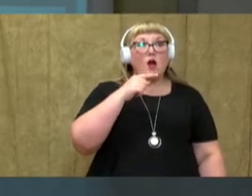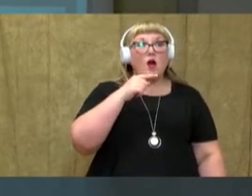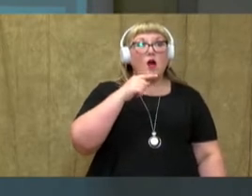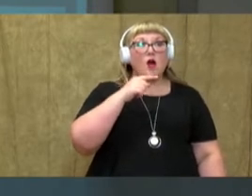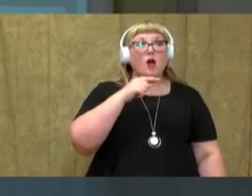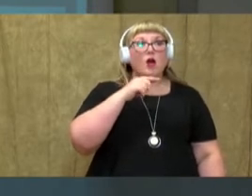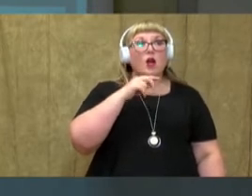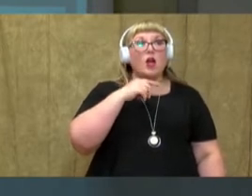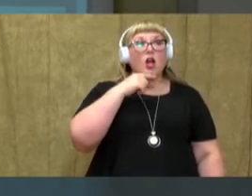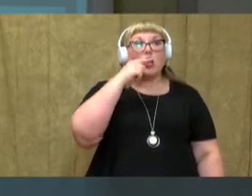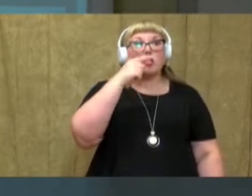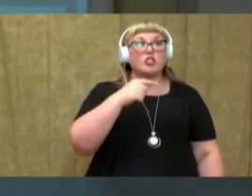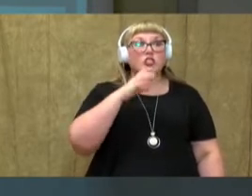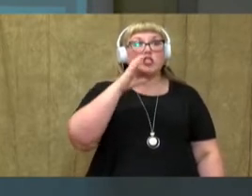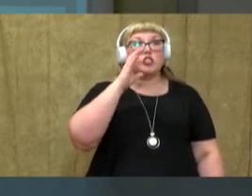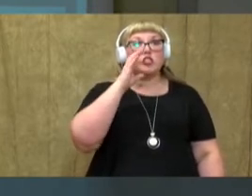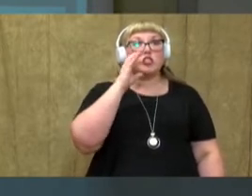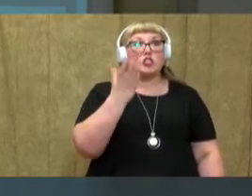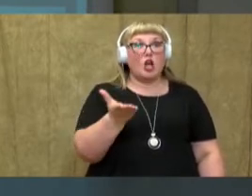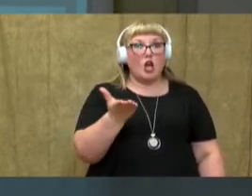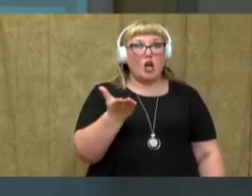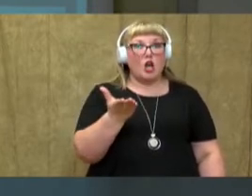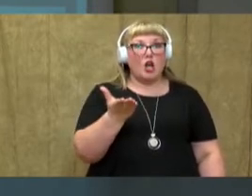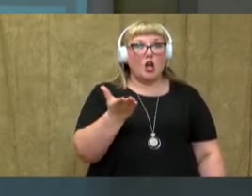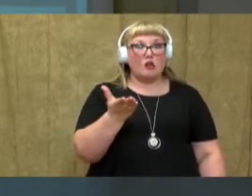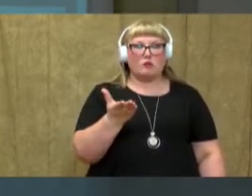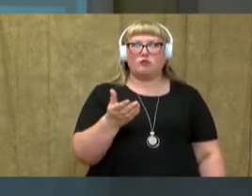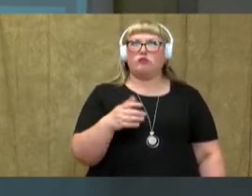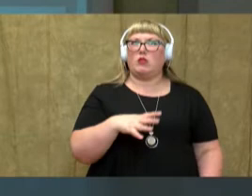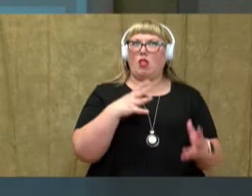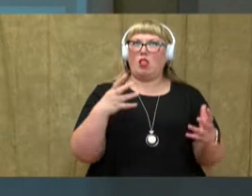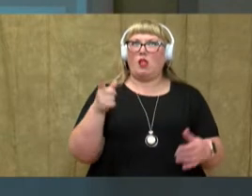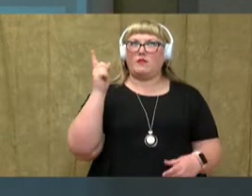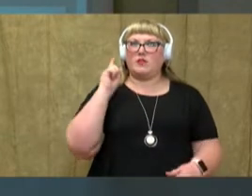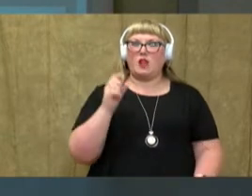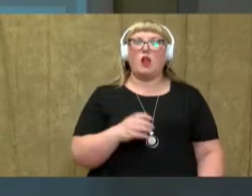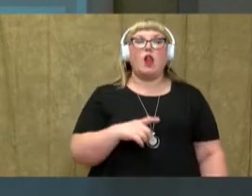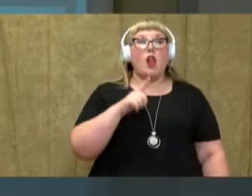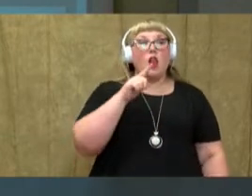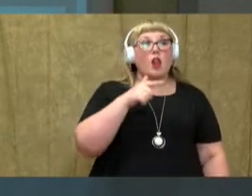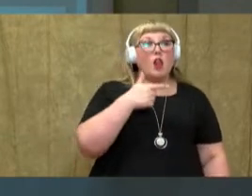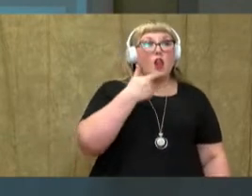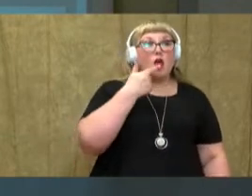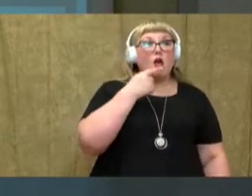L-aul. Quite a few sounds. Let's say that one again.